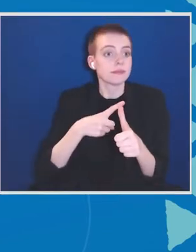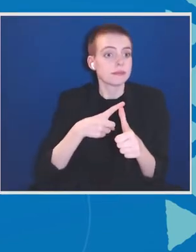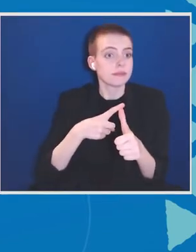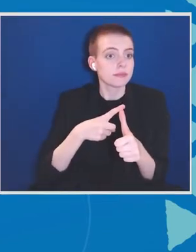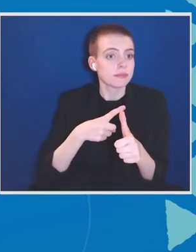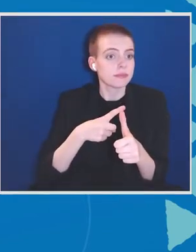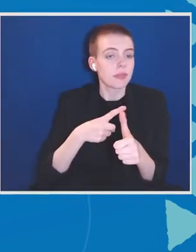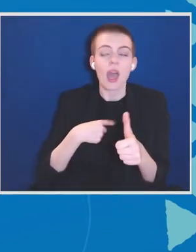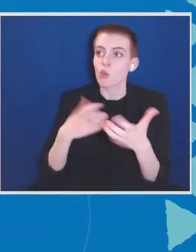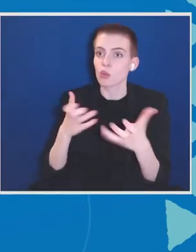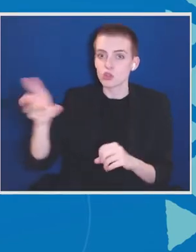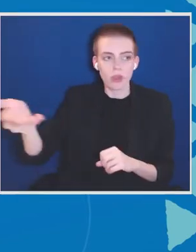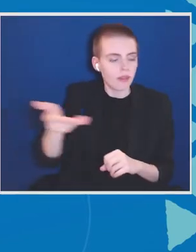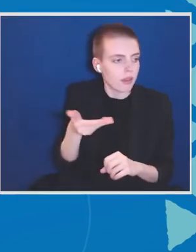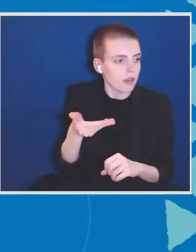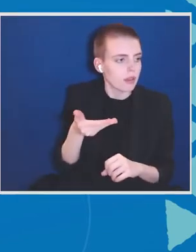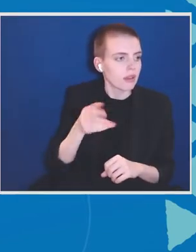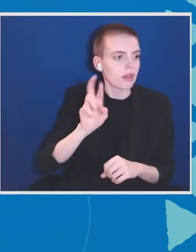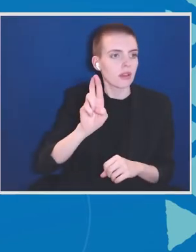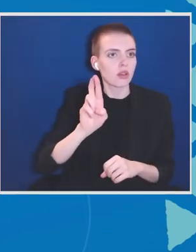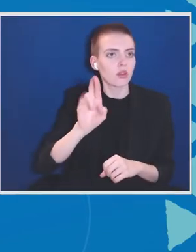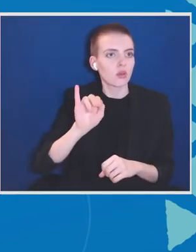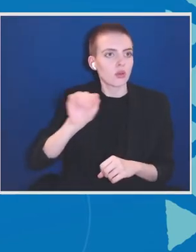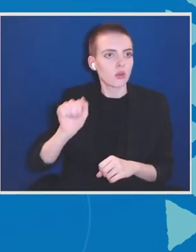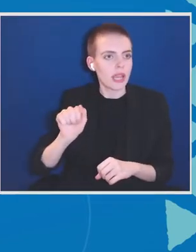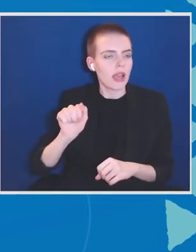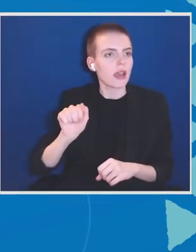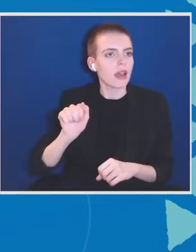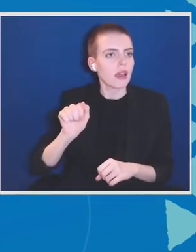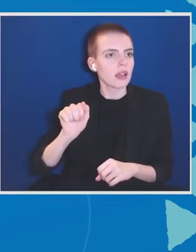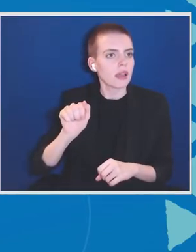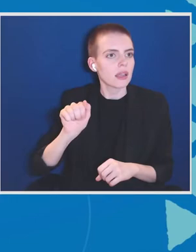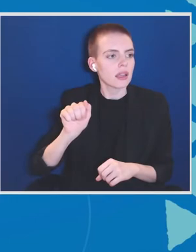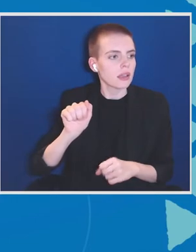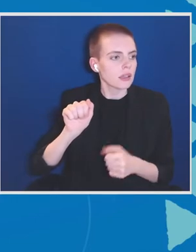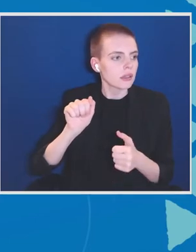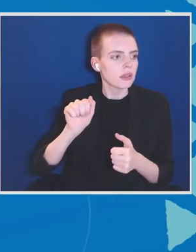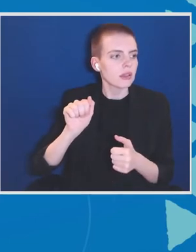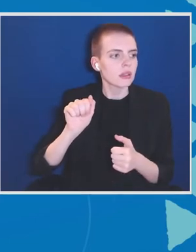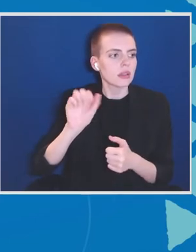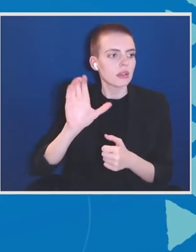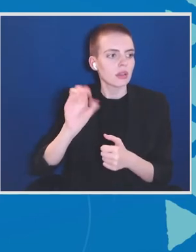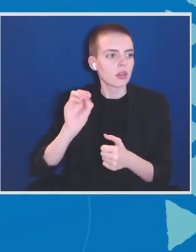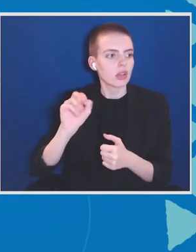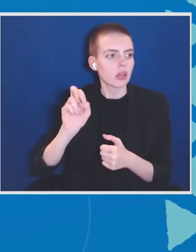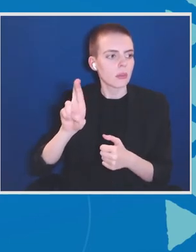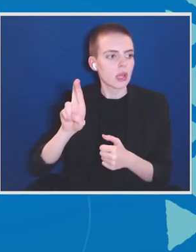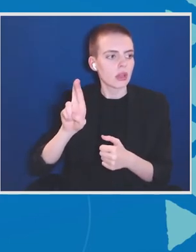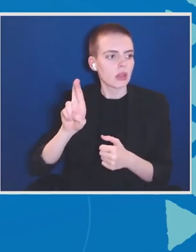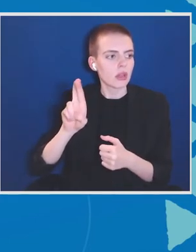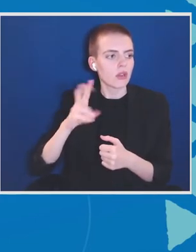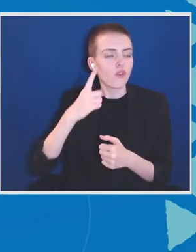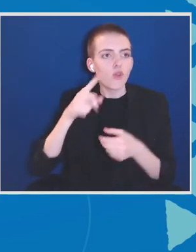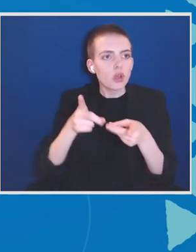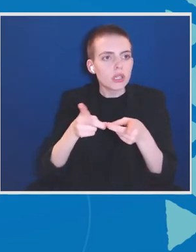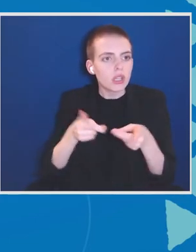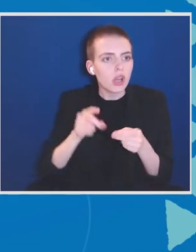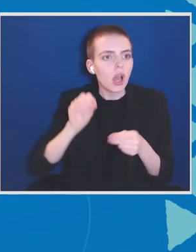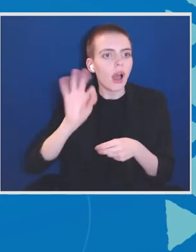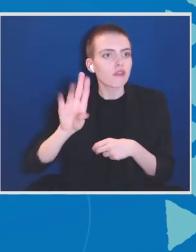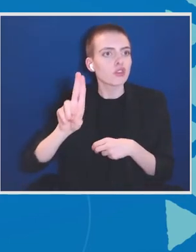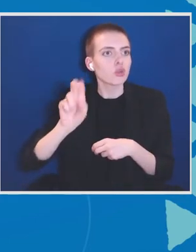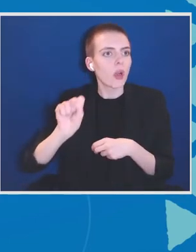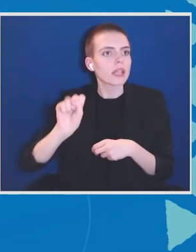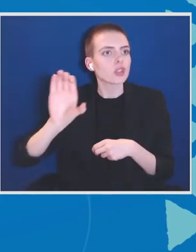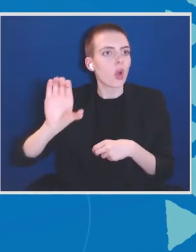invite Rear Admiral Matthew Silvey, Commander 14th Coast Guard District of U.S. Coast Guard, to